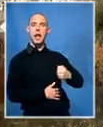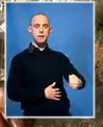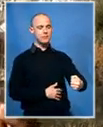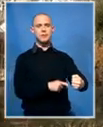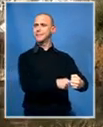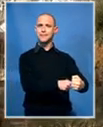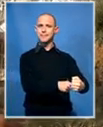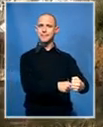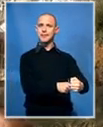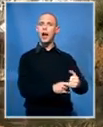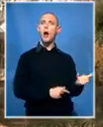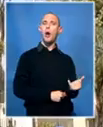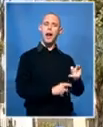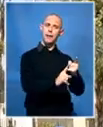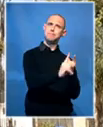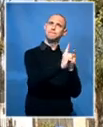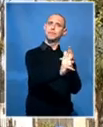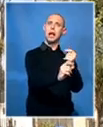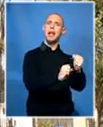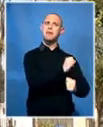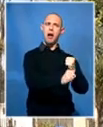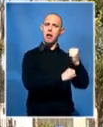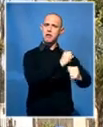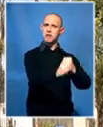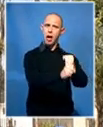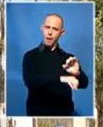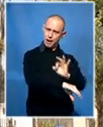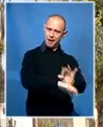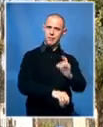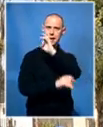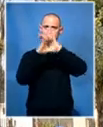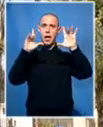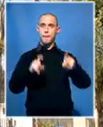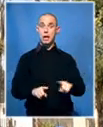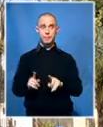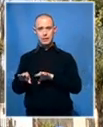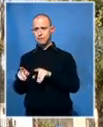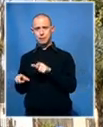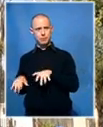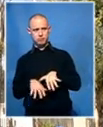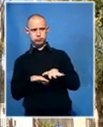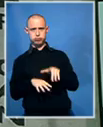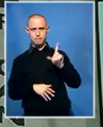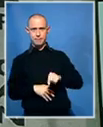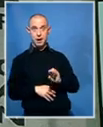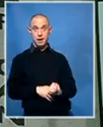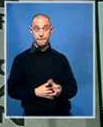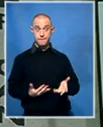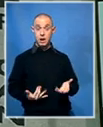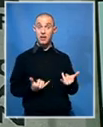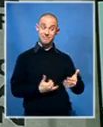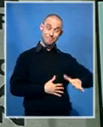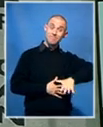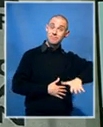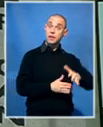long-term plan in terms of your deployment strategy. The ANC says the reshuffle is part of the party's preparations for next year's